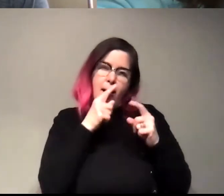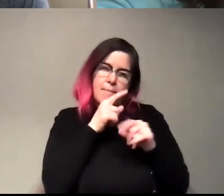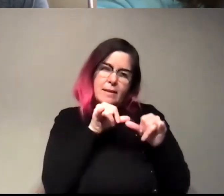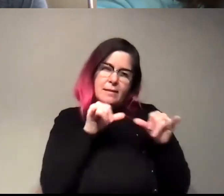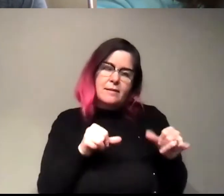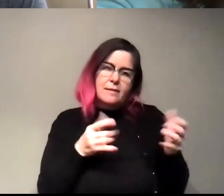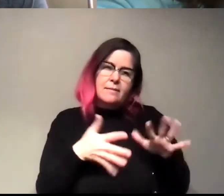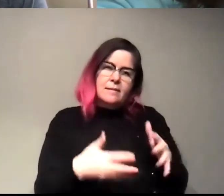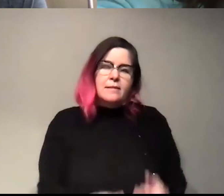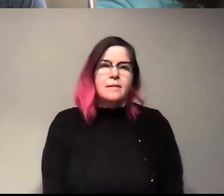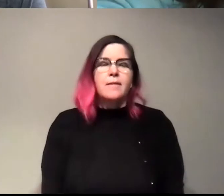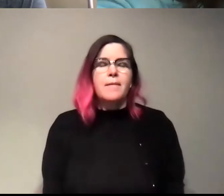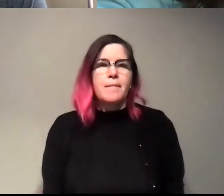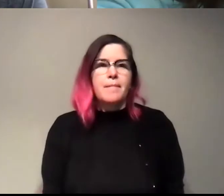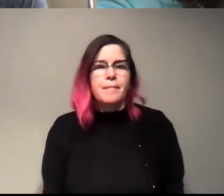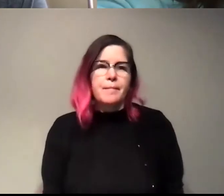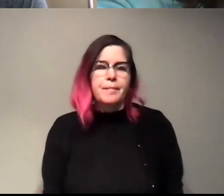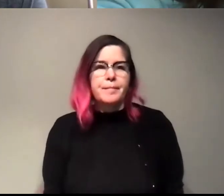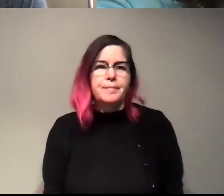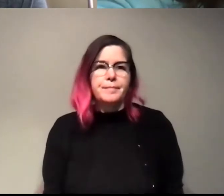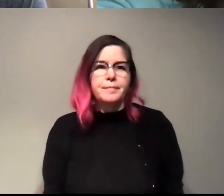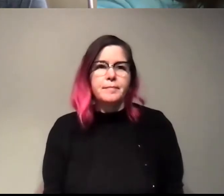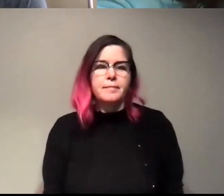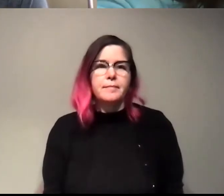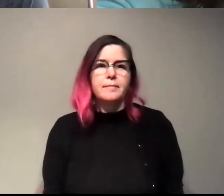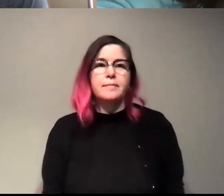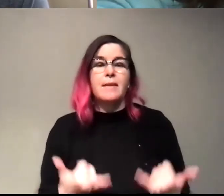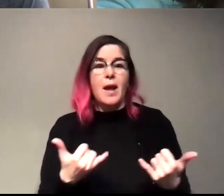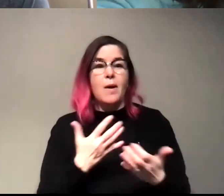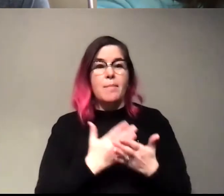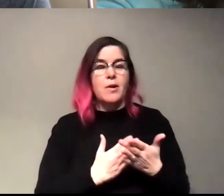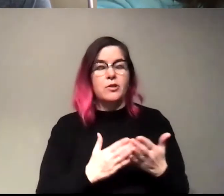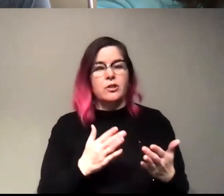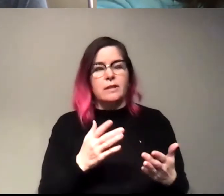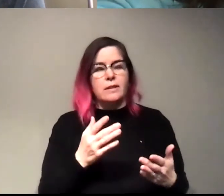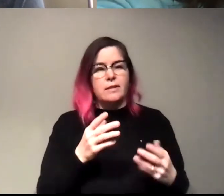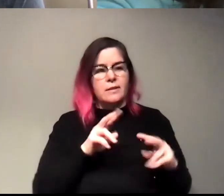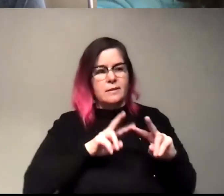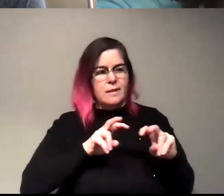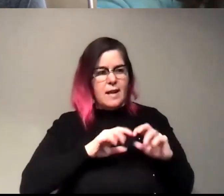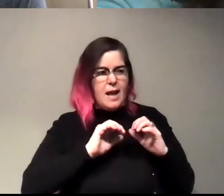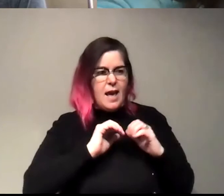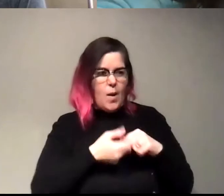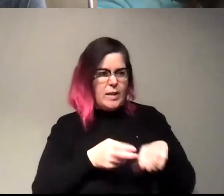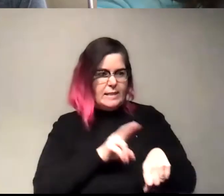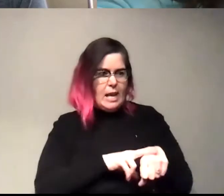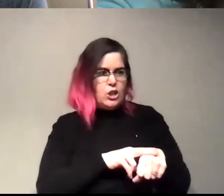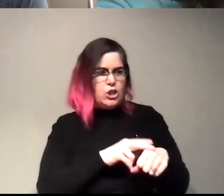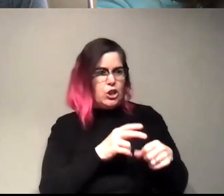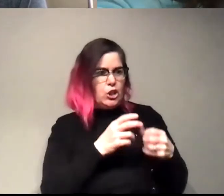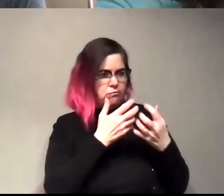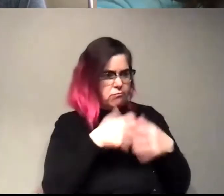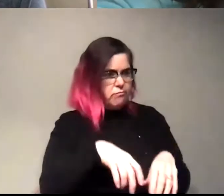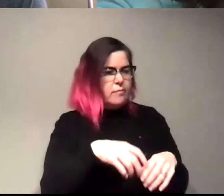and we're really all, kind of in the phase of partially, you know, trying to figure out how does nature do this and how can we